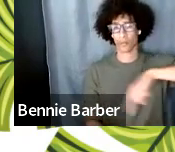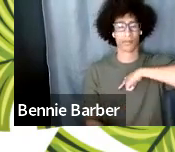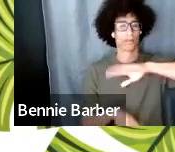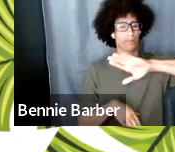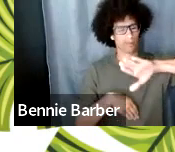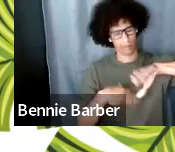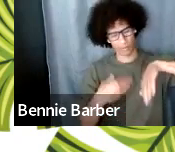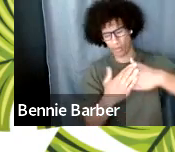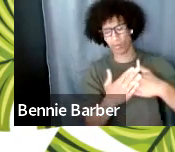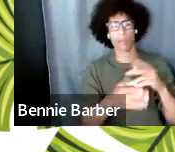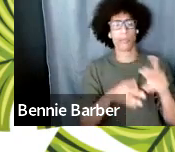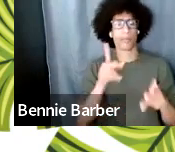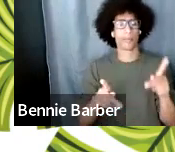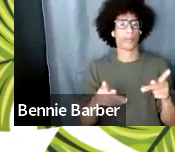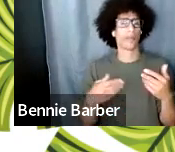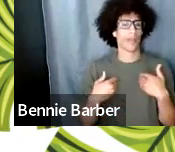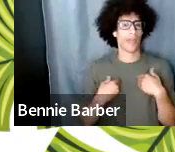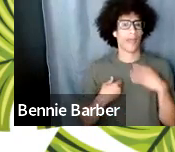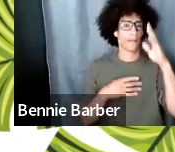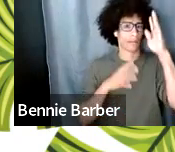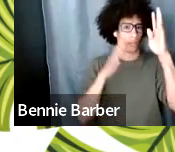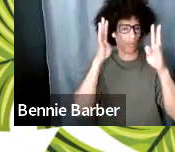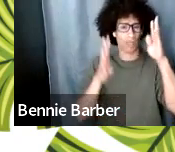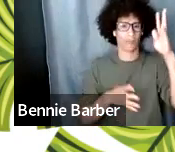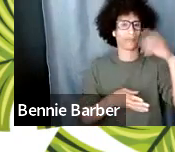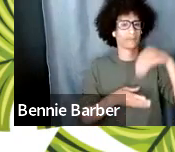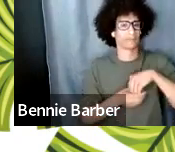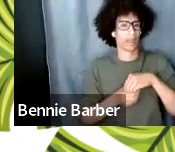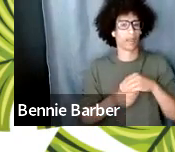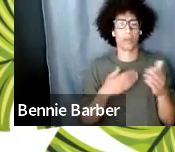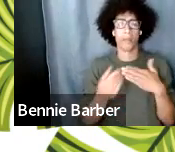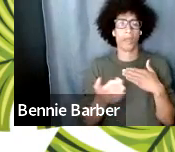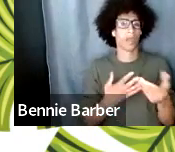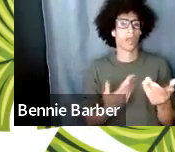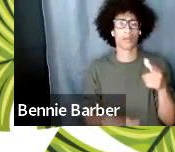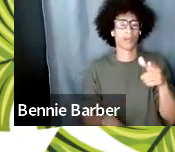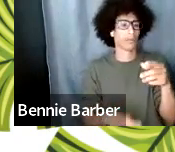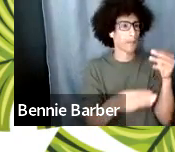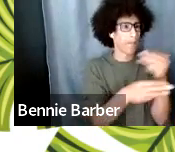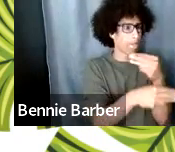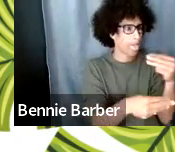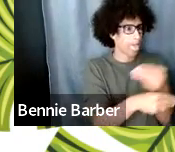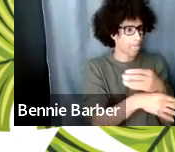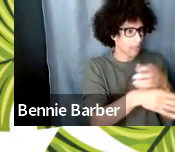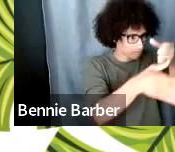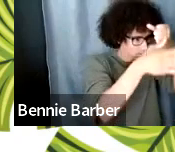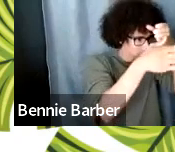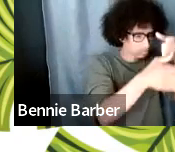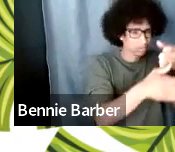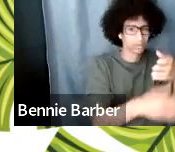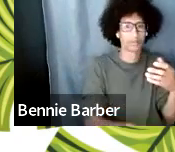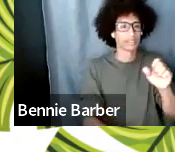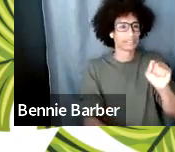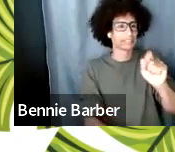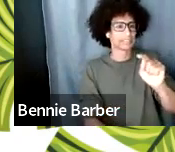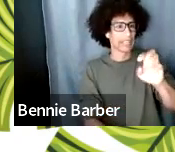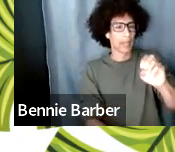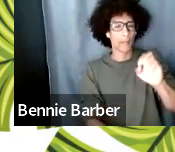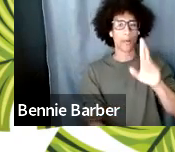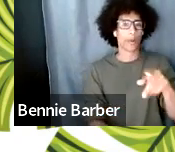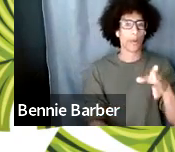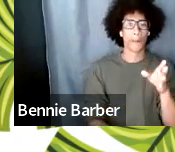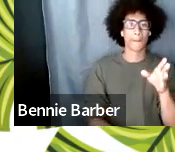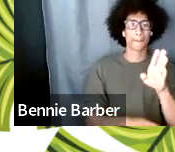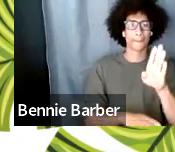a mathematician or in stem or in you know biochemistry if you think you're really right brain